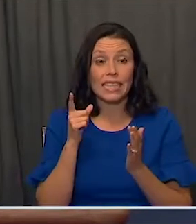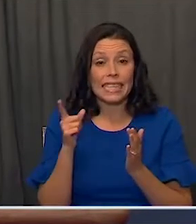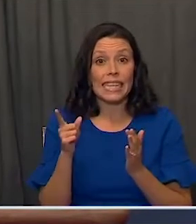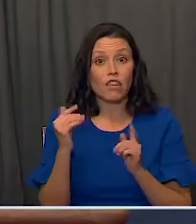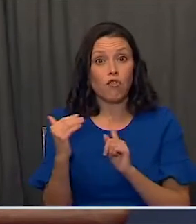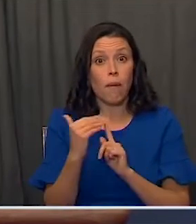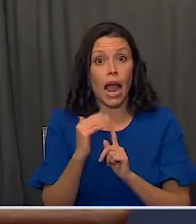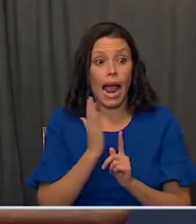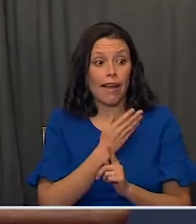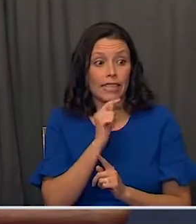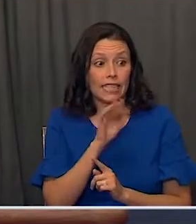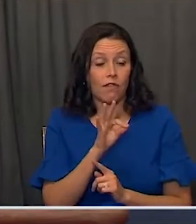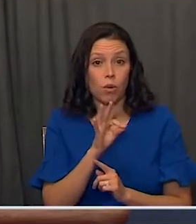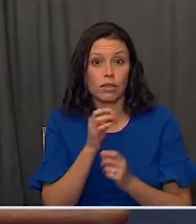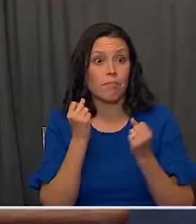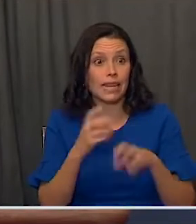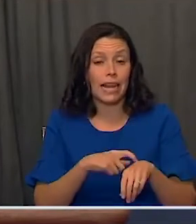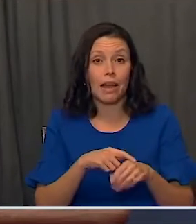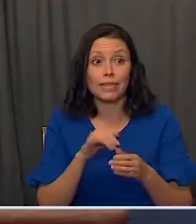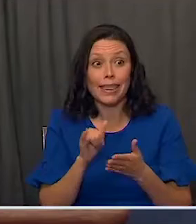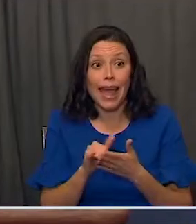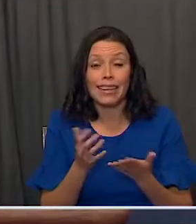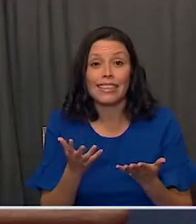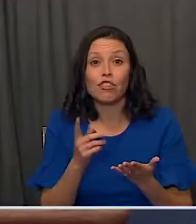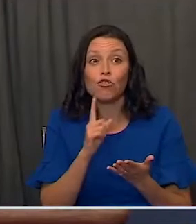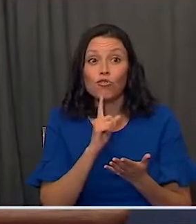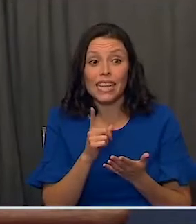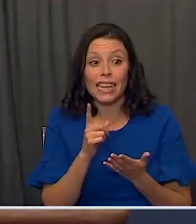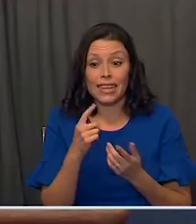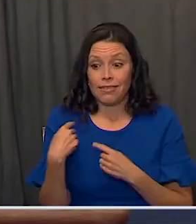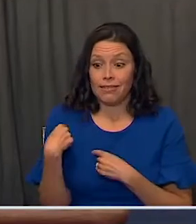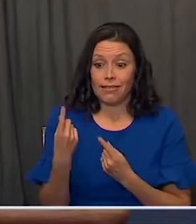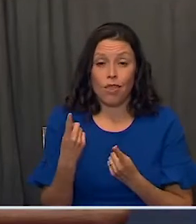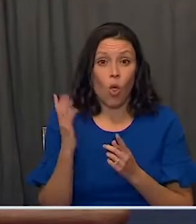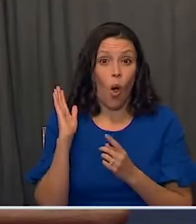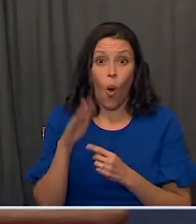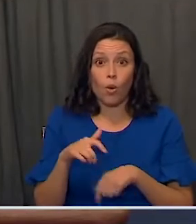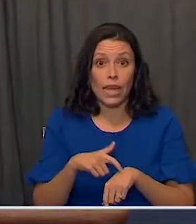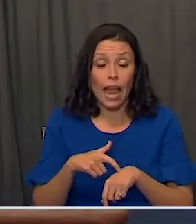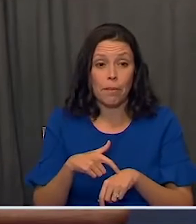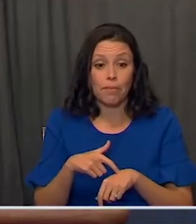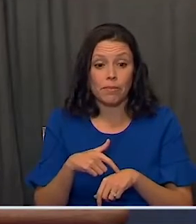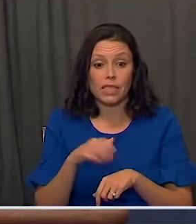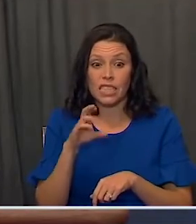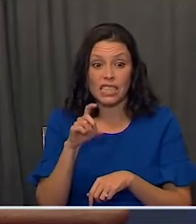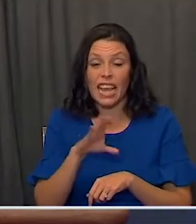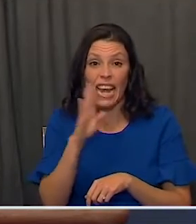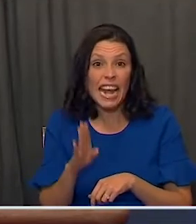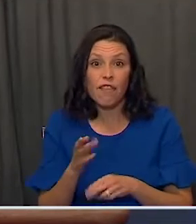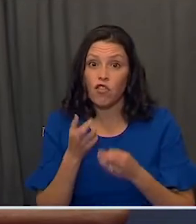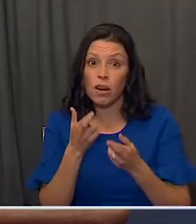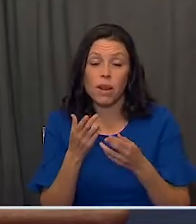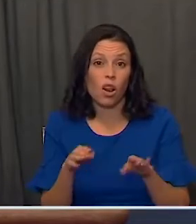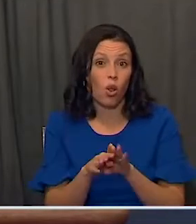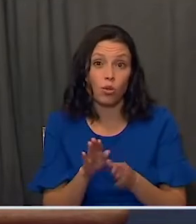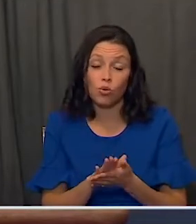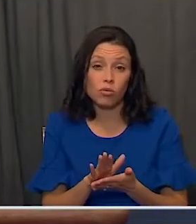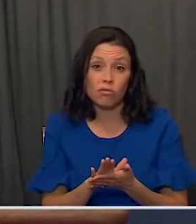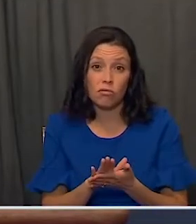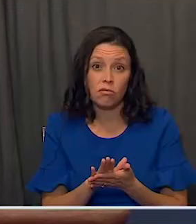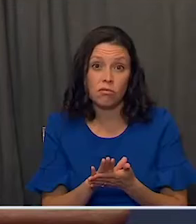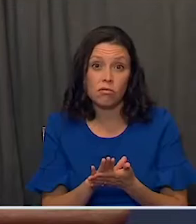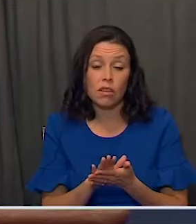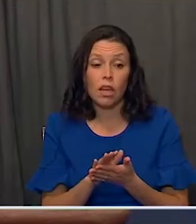reminded our task force of many times that actually at no point in this pandemic has the CDC ever recommended closing schools.